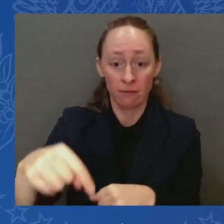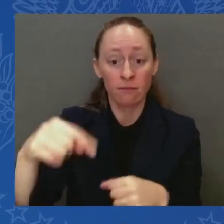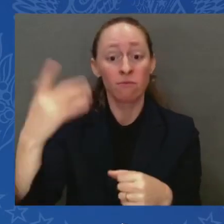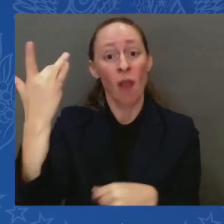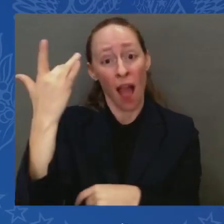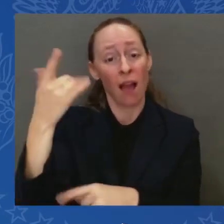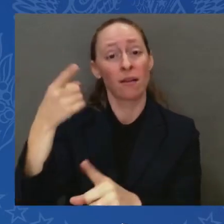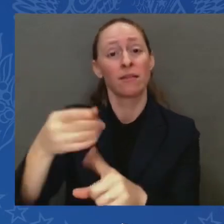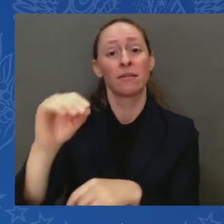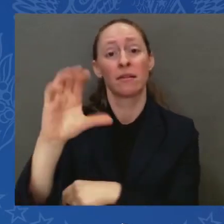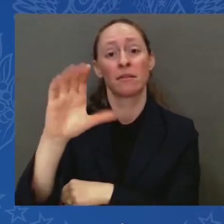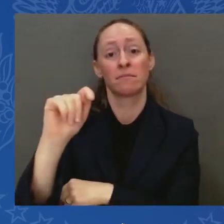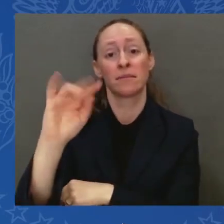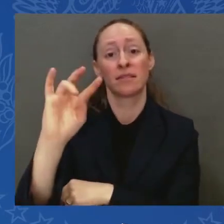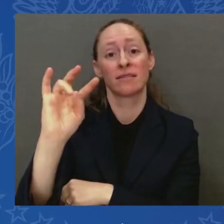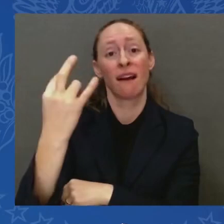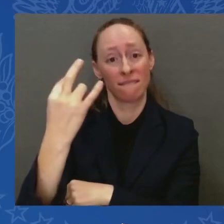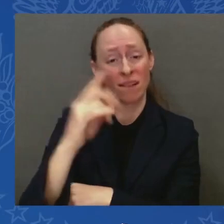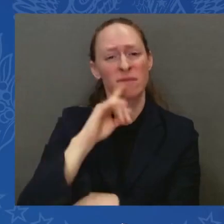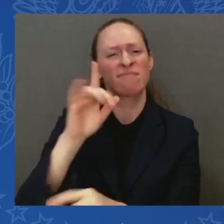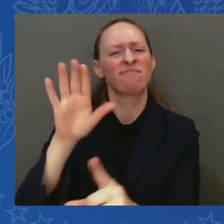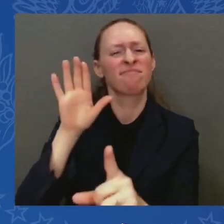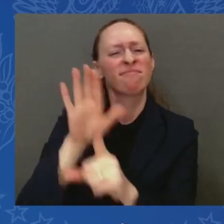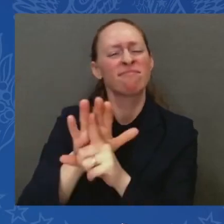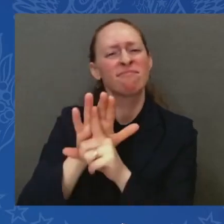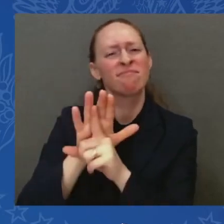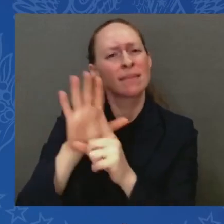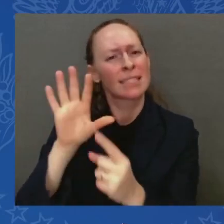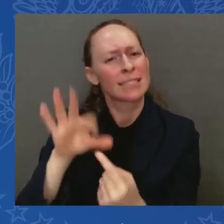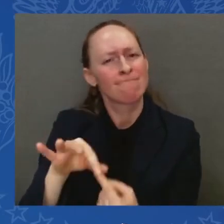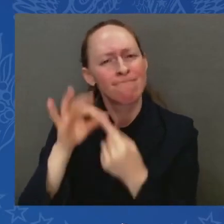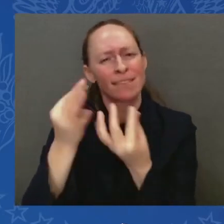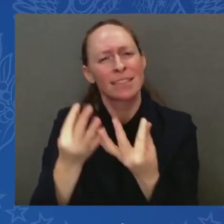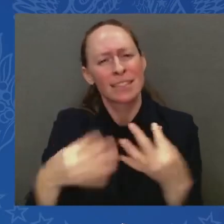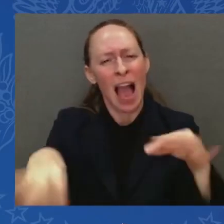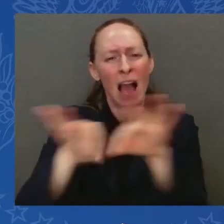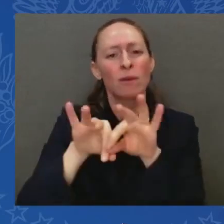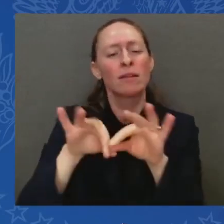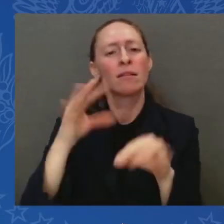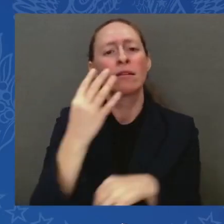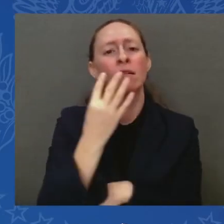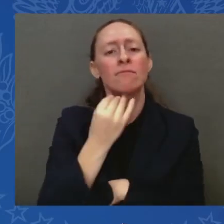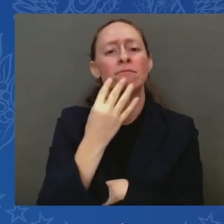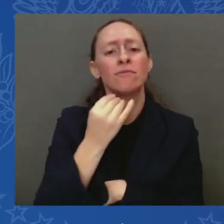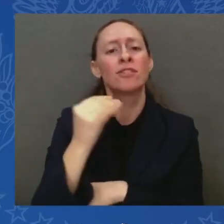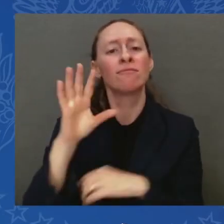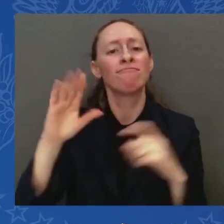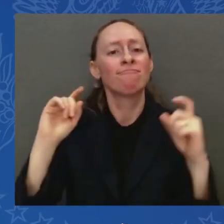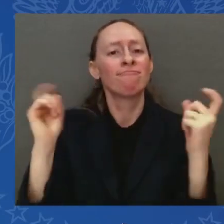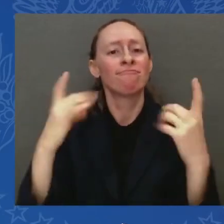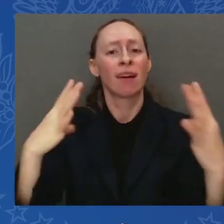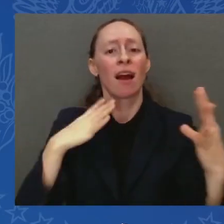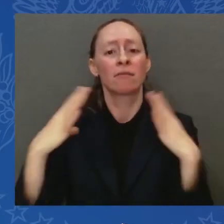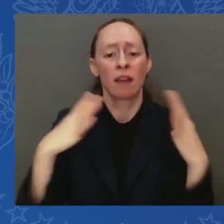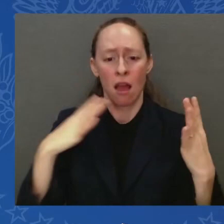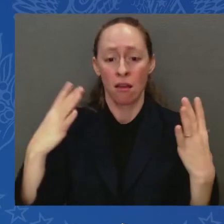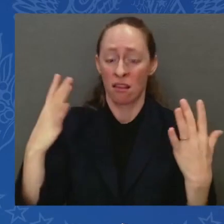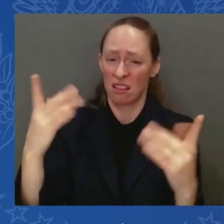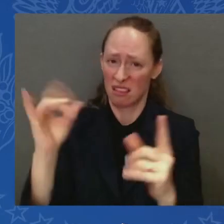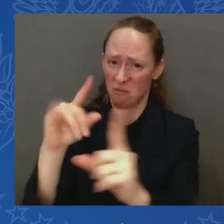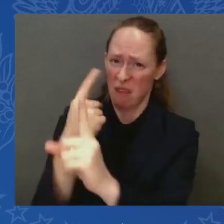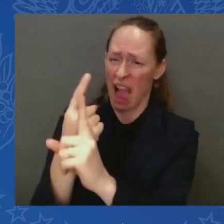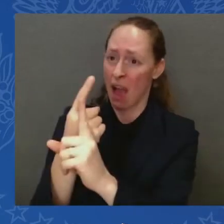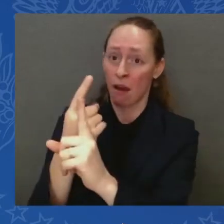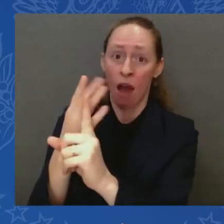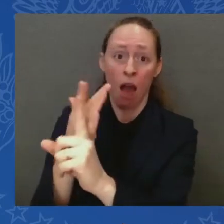people since the Holocaust. It has brought to the surface painful memories and scars led by millennia of anti-Semitism